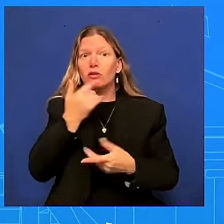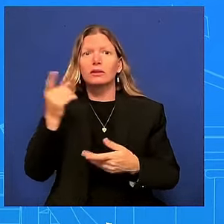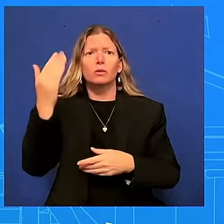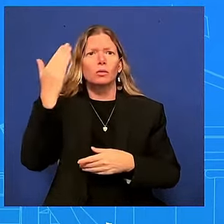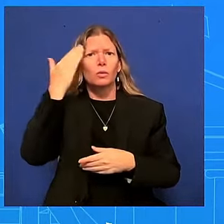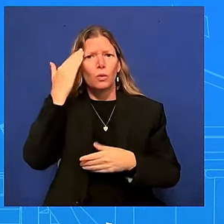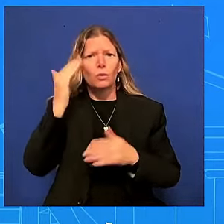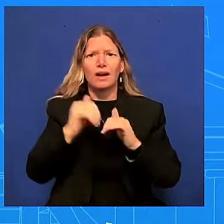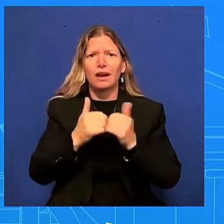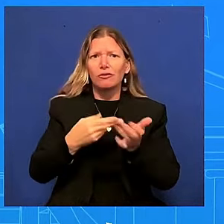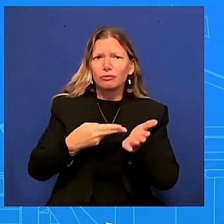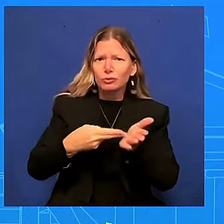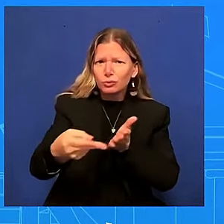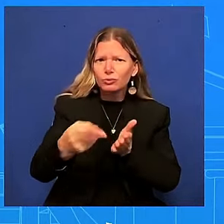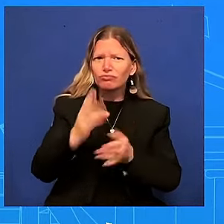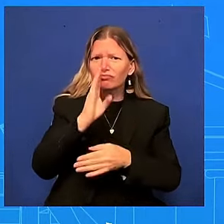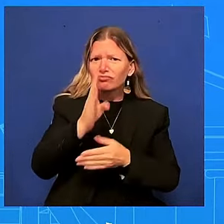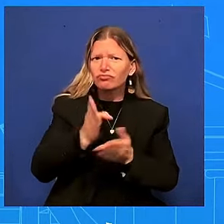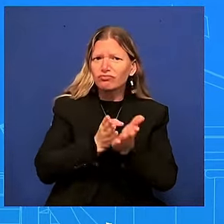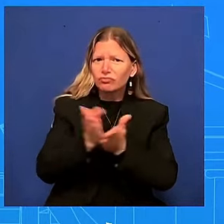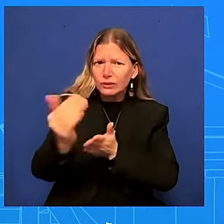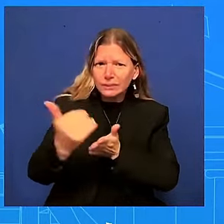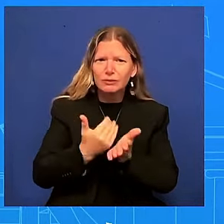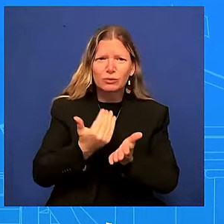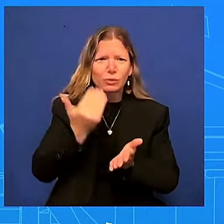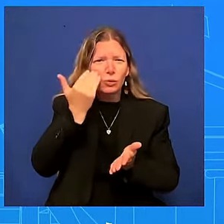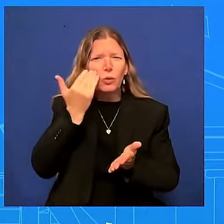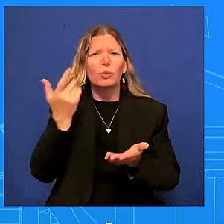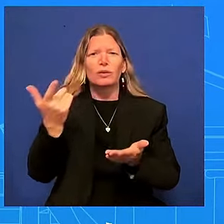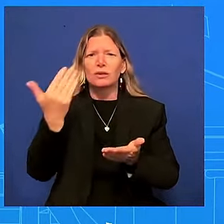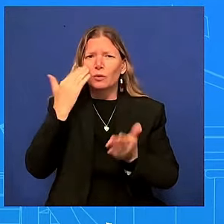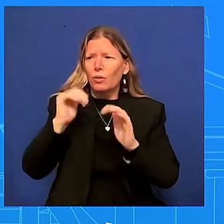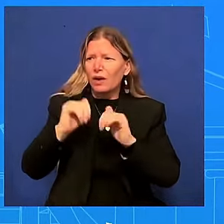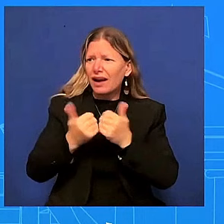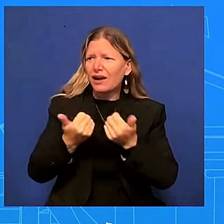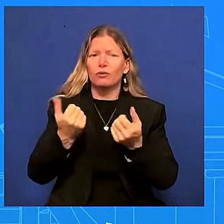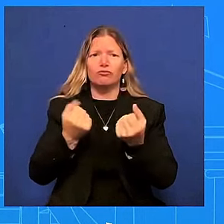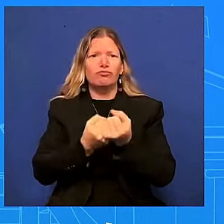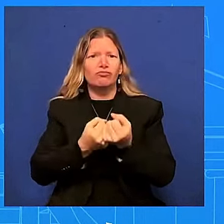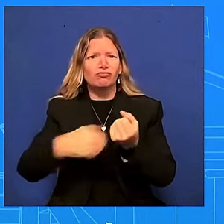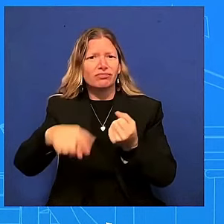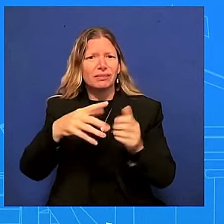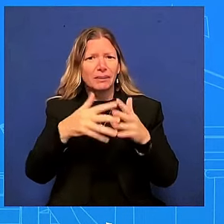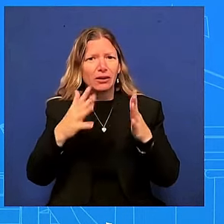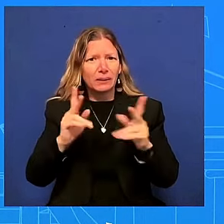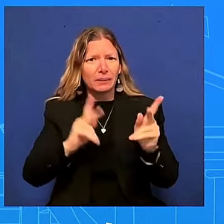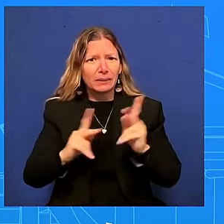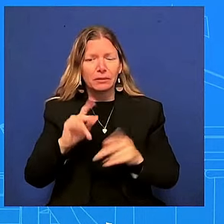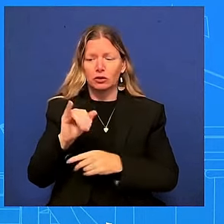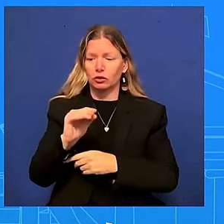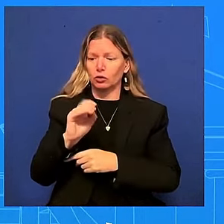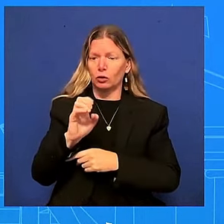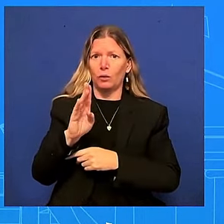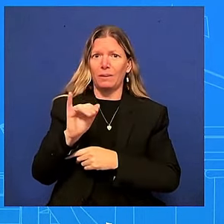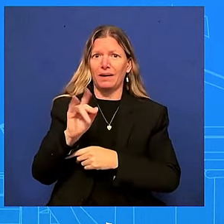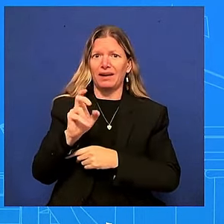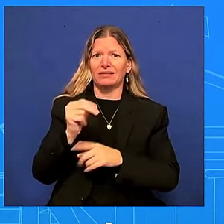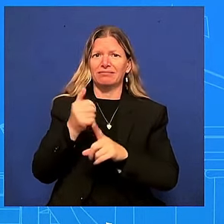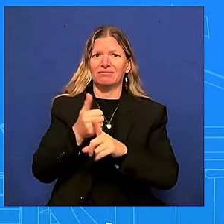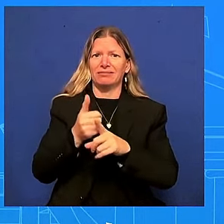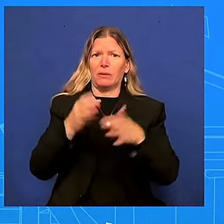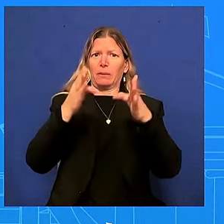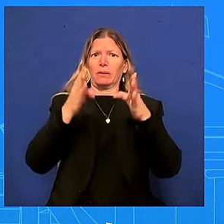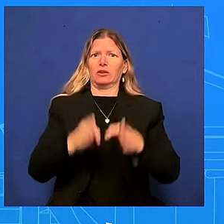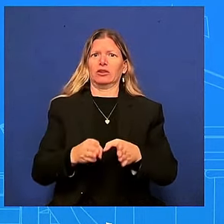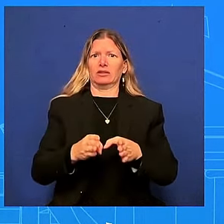a person take away uh his title he is someone who has dealt with tragedy he is someone